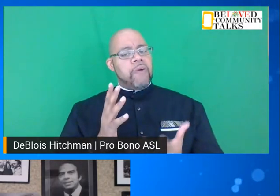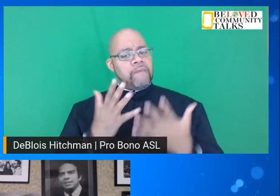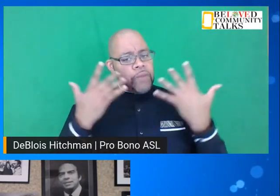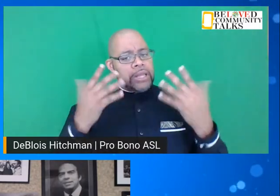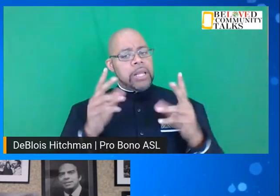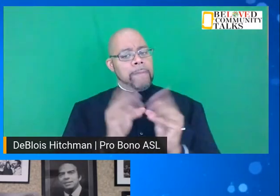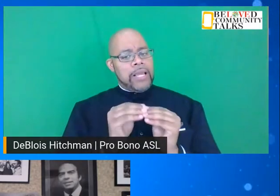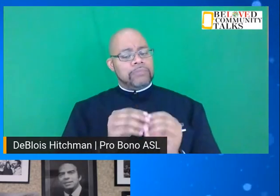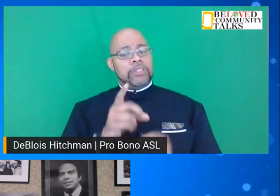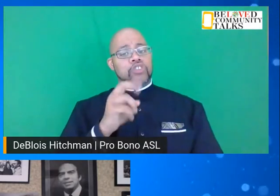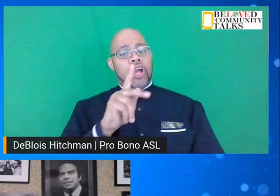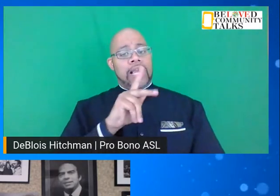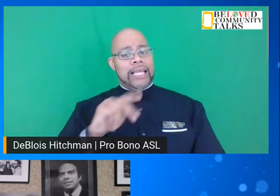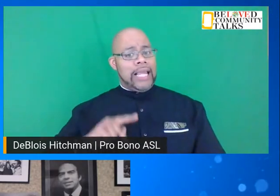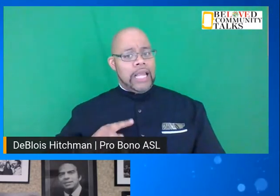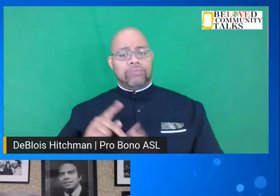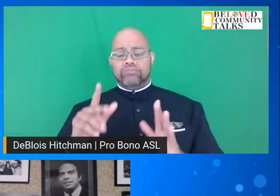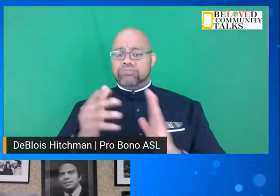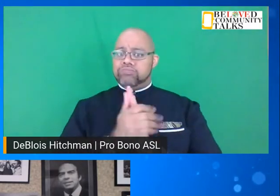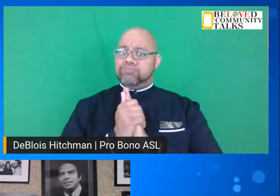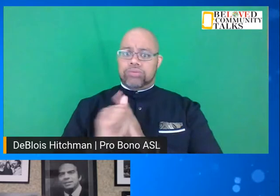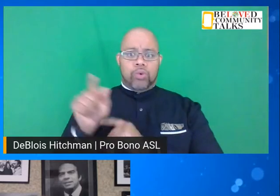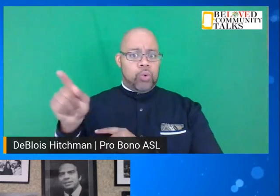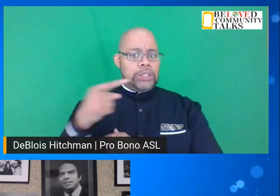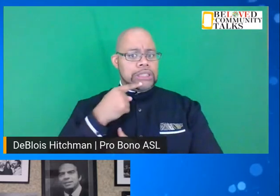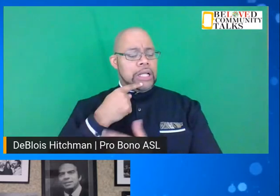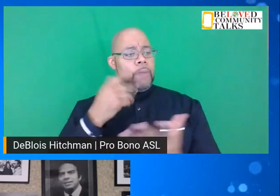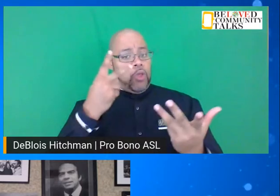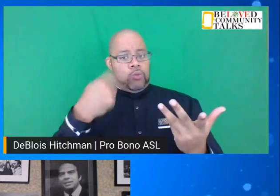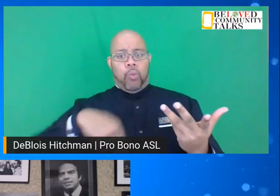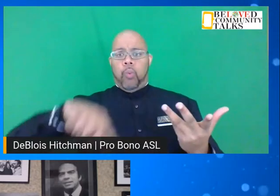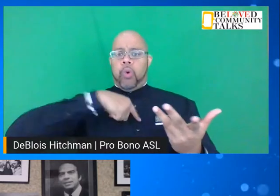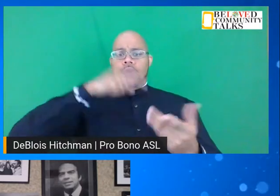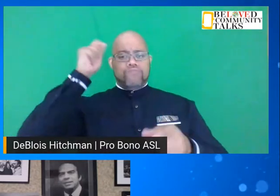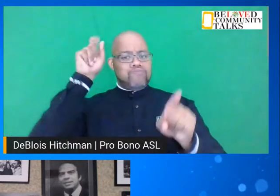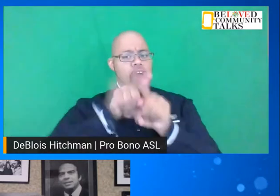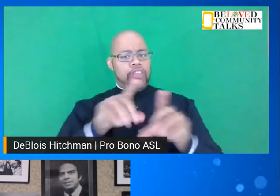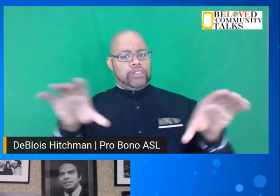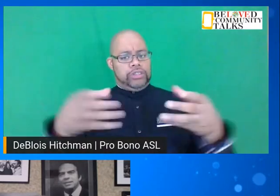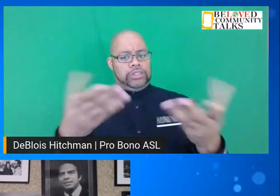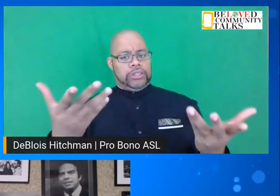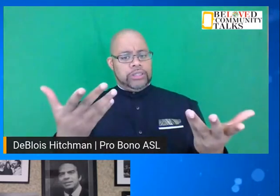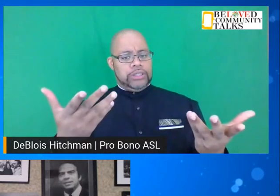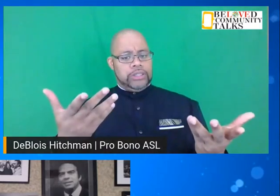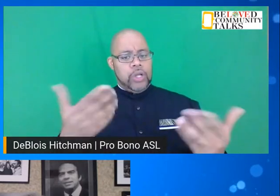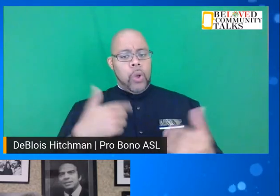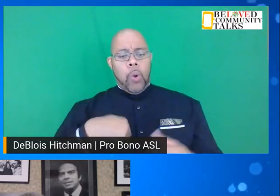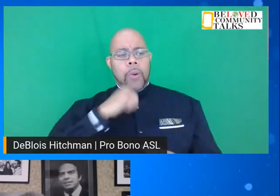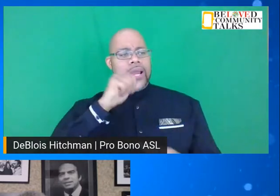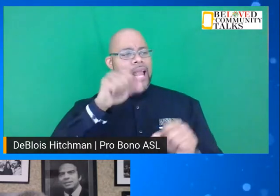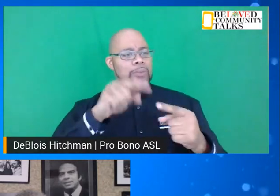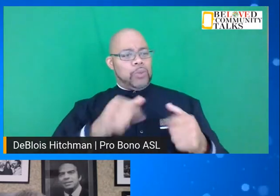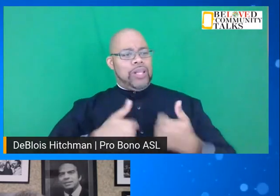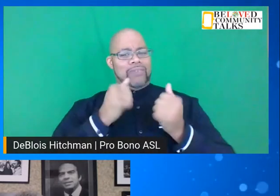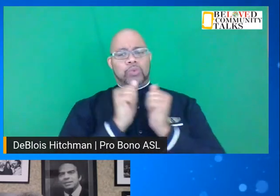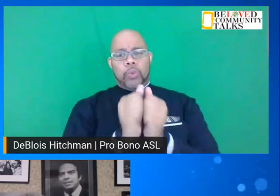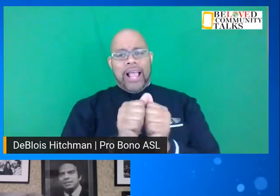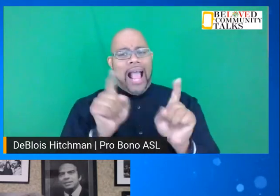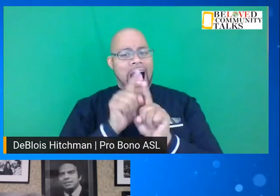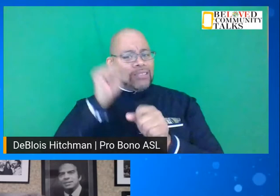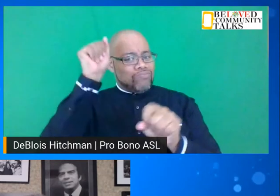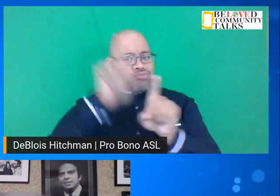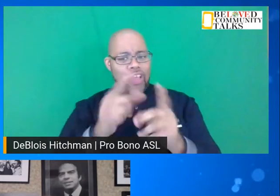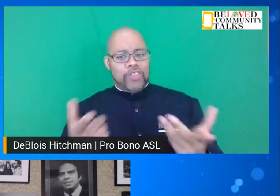Dr. King was masterful. He said, look, we are brothers, but we've not been able to live together as brothers.